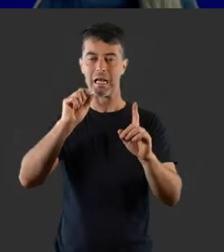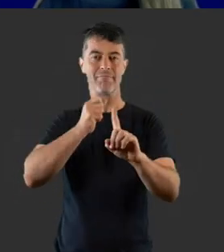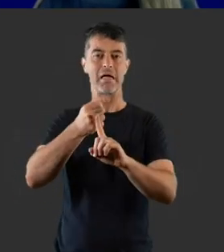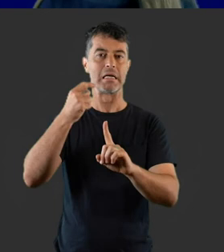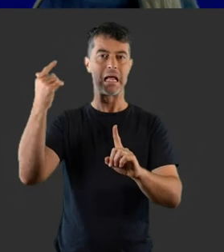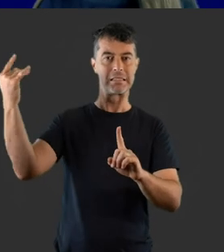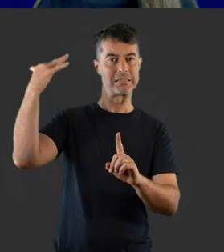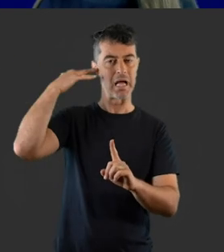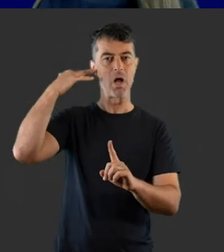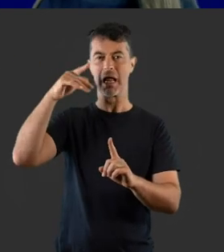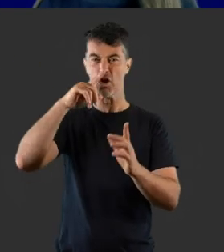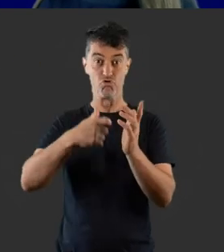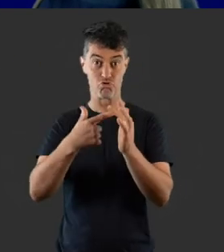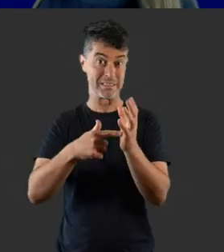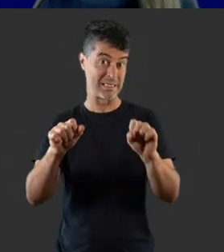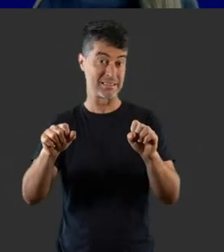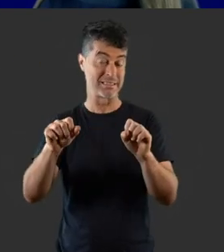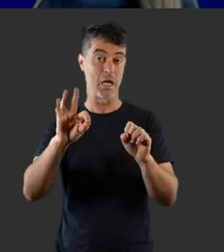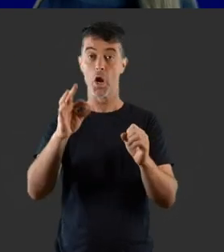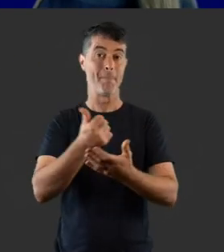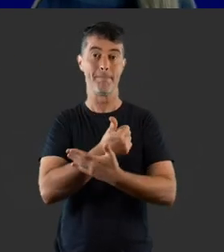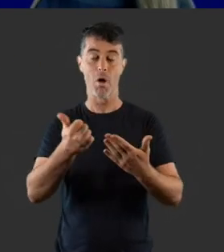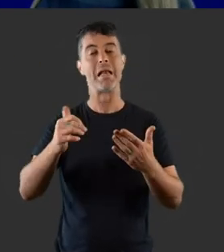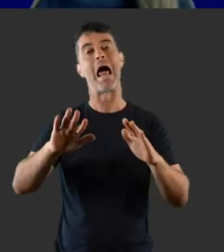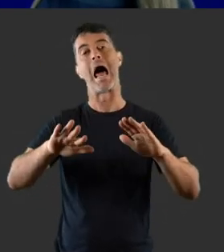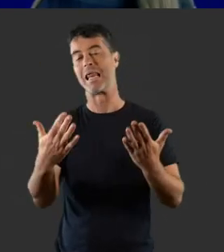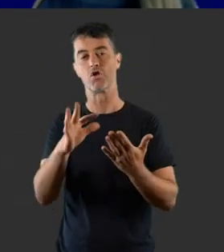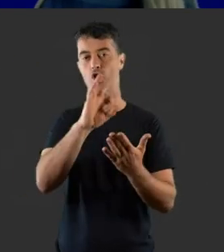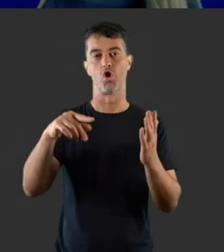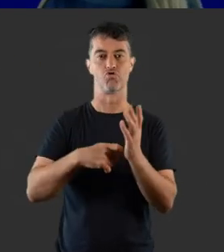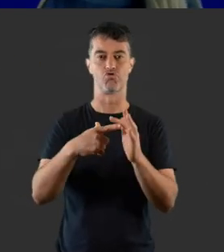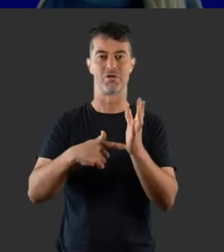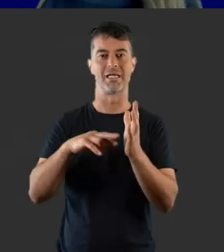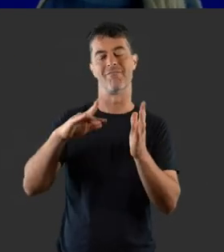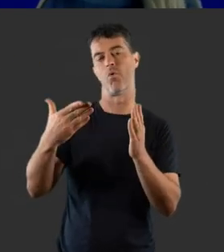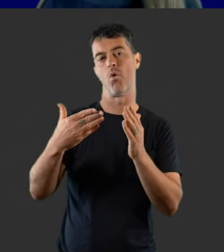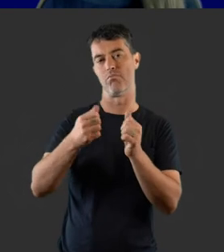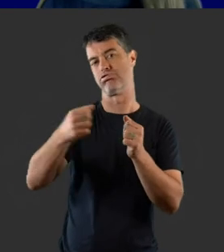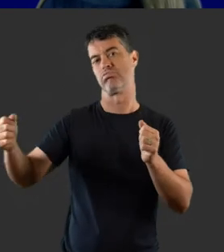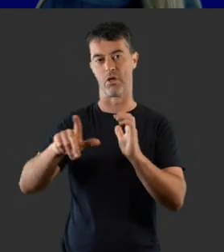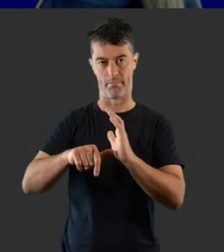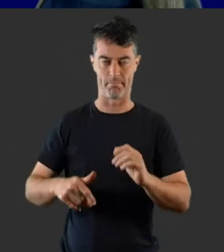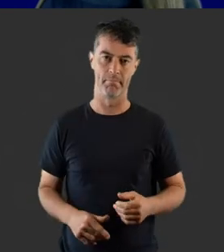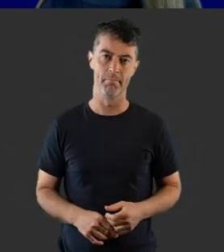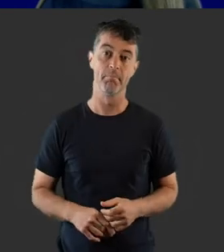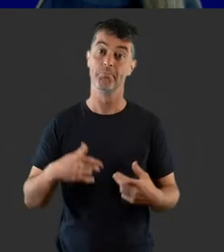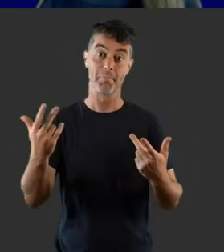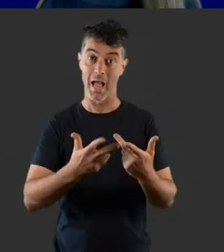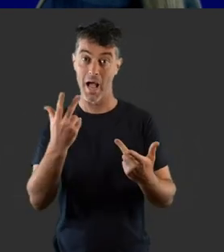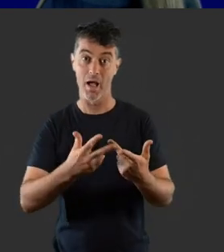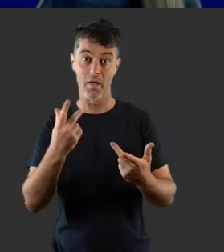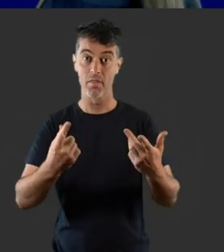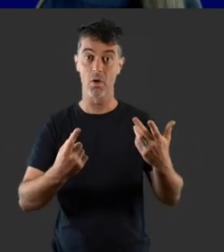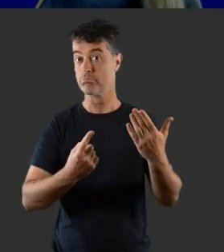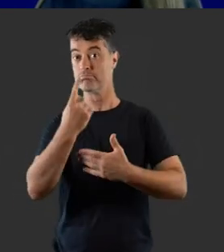the ear. It can be treated and does not cause permanent hearing loss unless left untreated for prolonged periods.